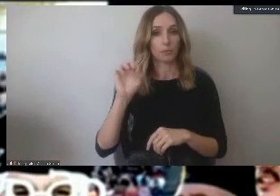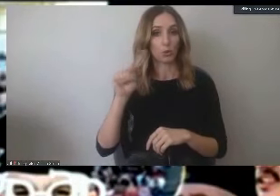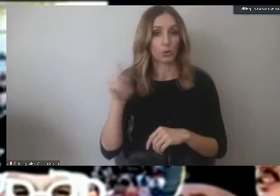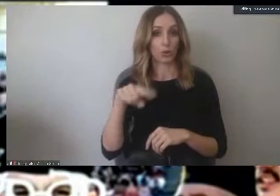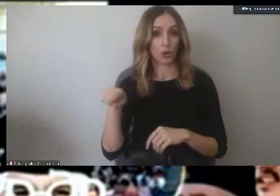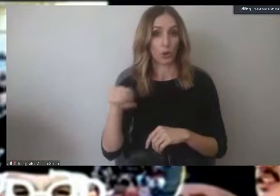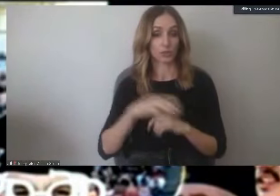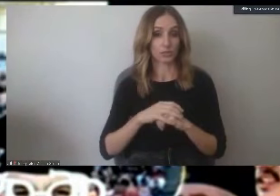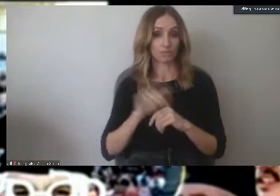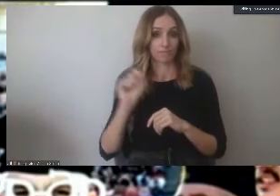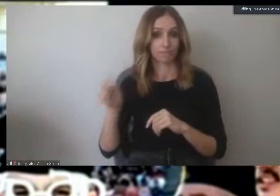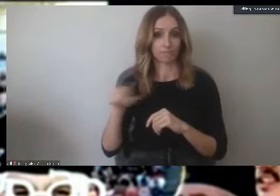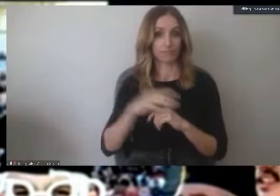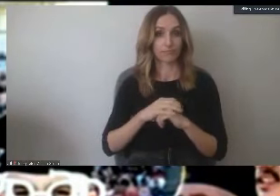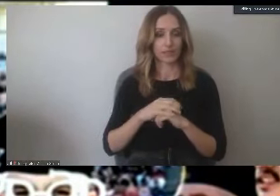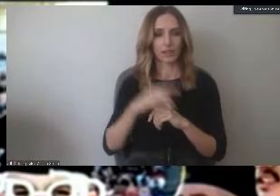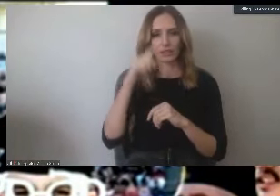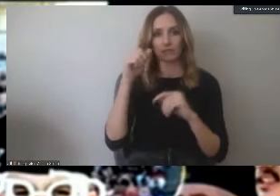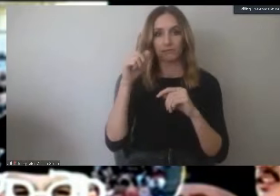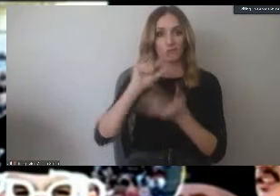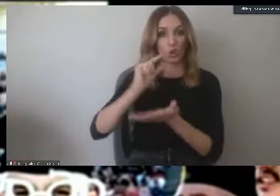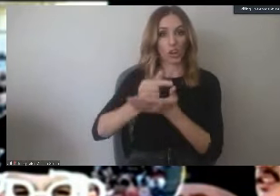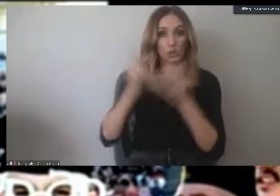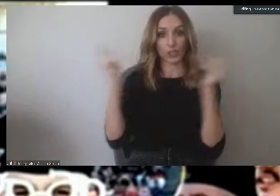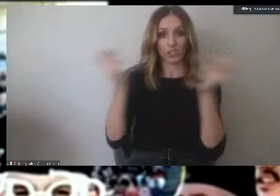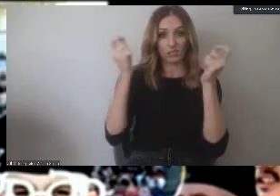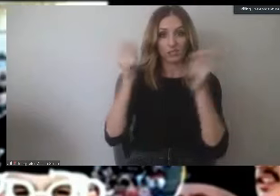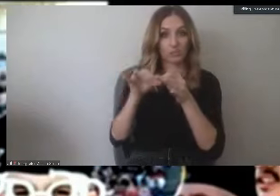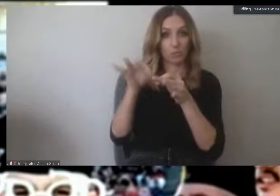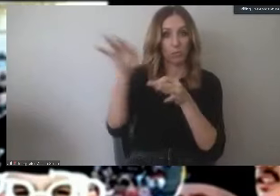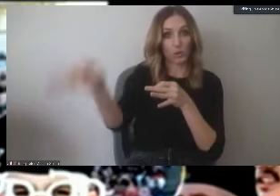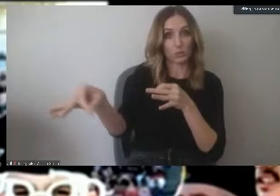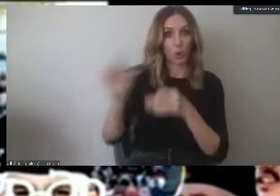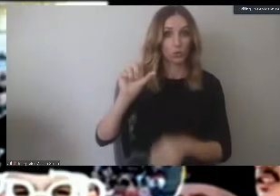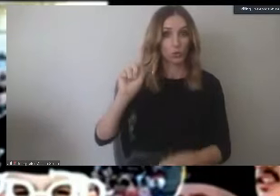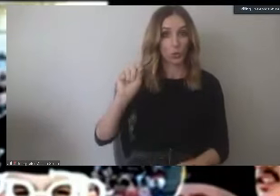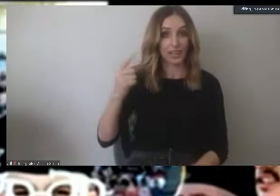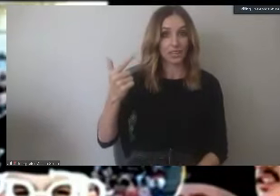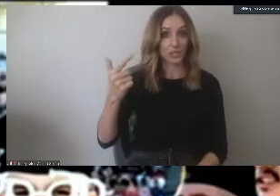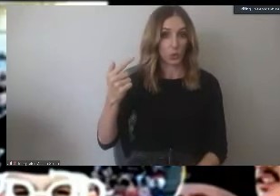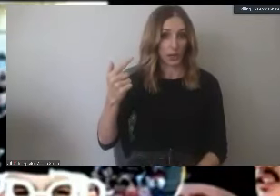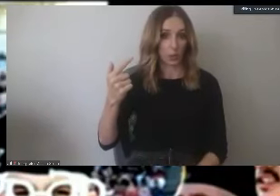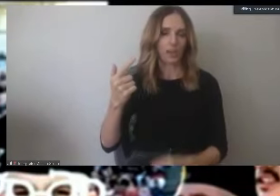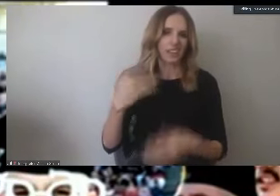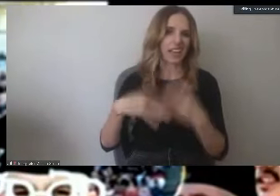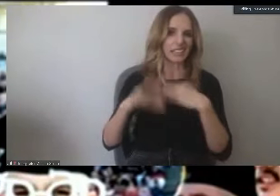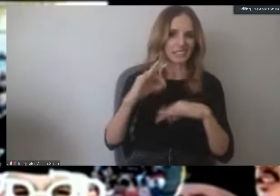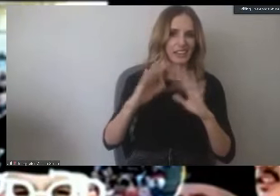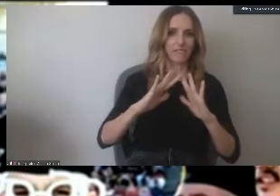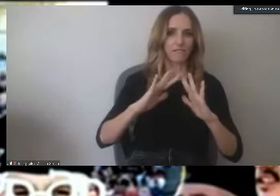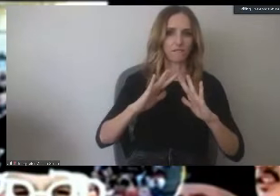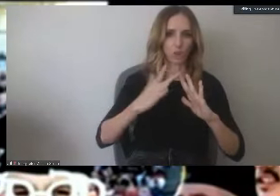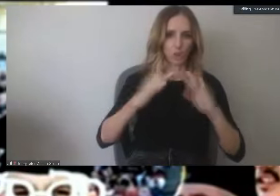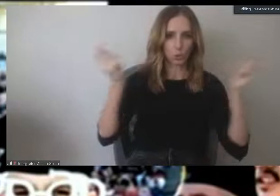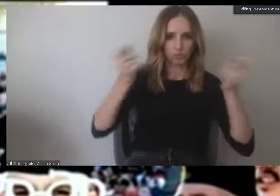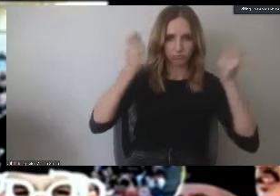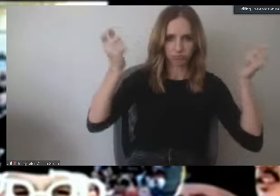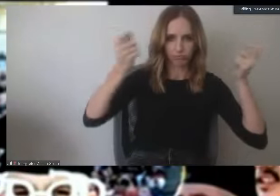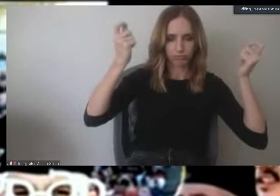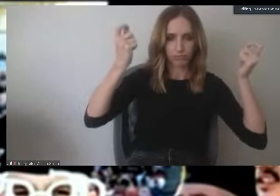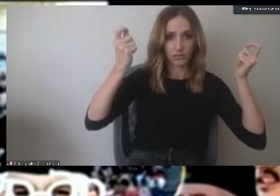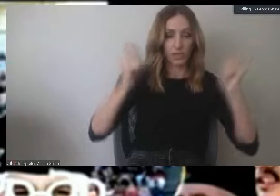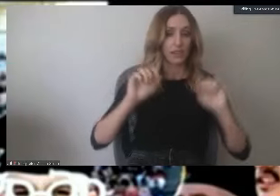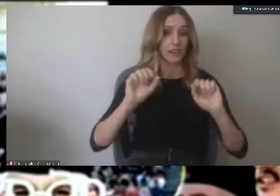commencement has been postponed to 2021, with virtual commencement instead this year, can the class of 2020